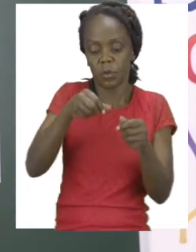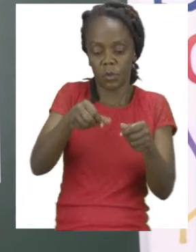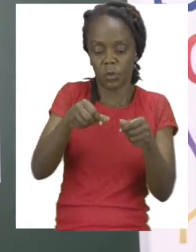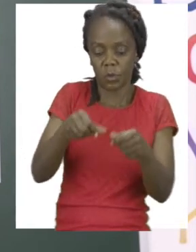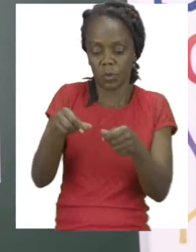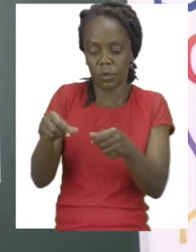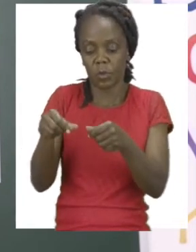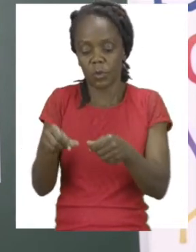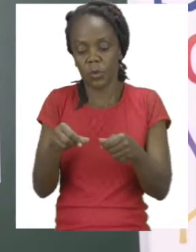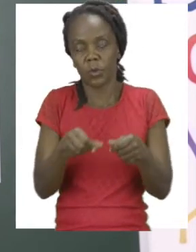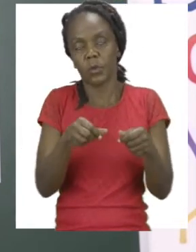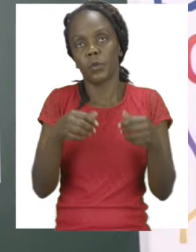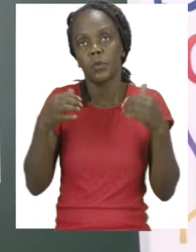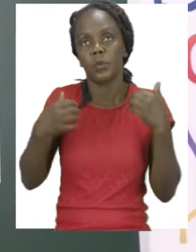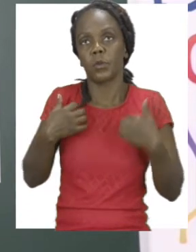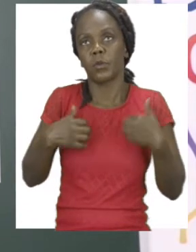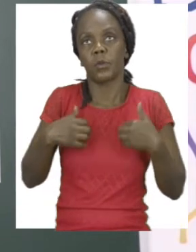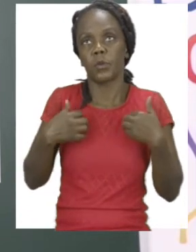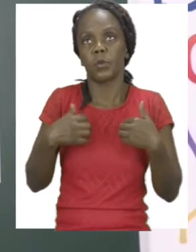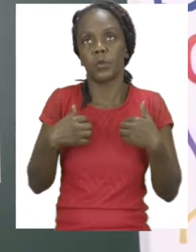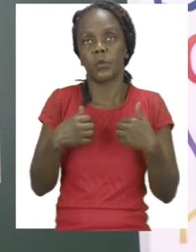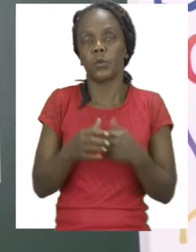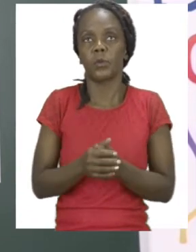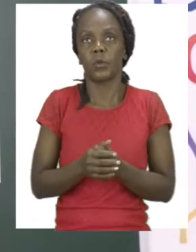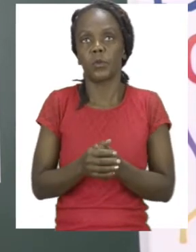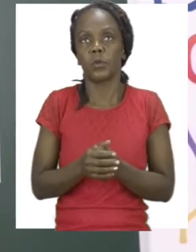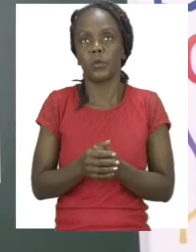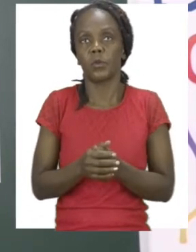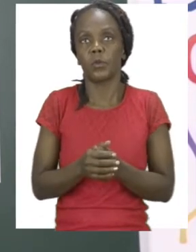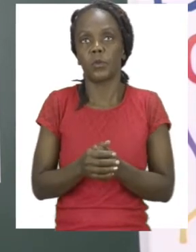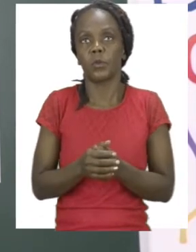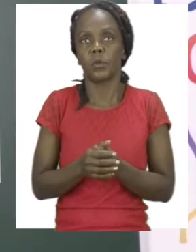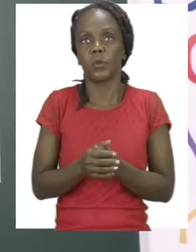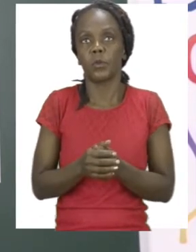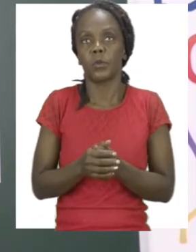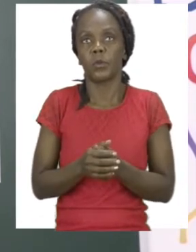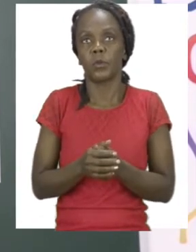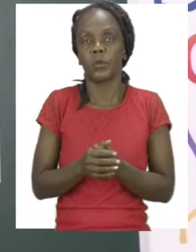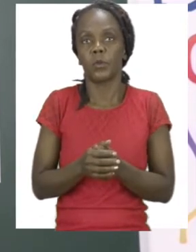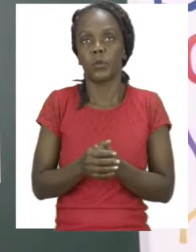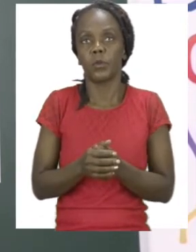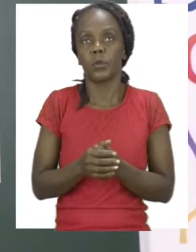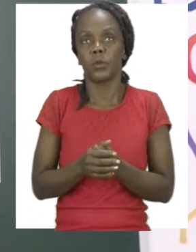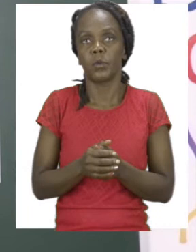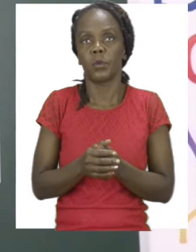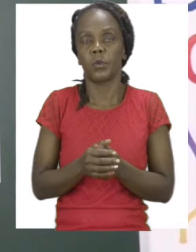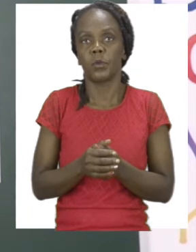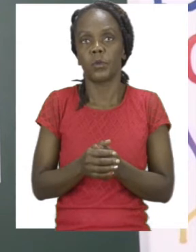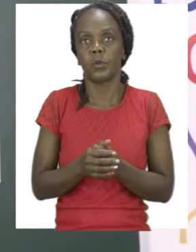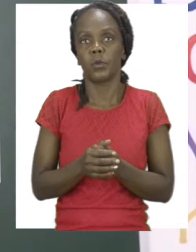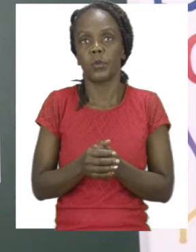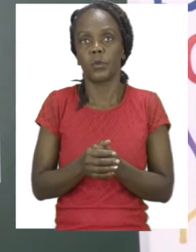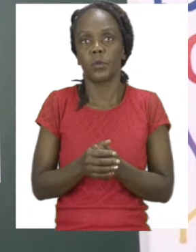a picture, I am going to act like I am coloring. I can't just stick anywhere, boys and girls. I need to start somewhere. So I am going to